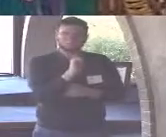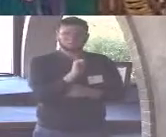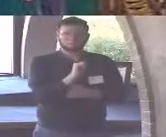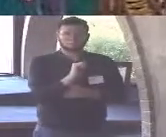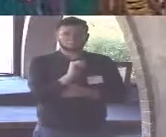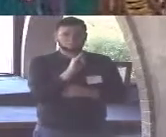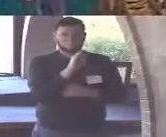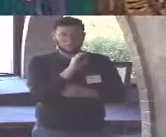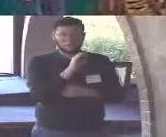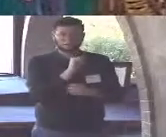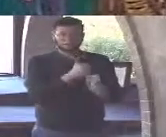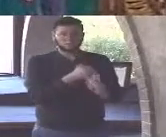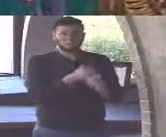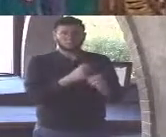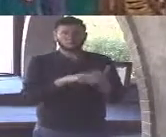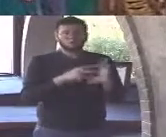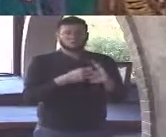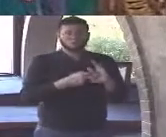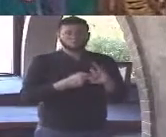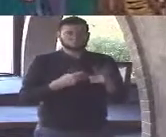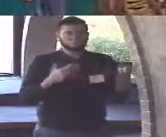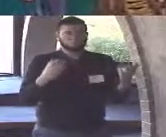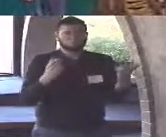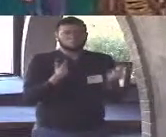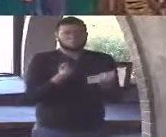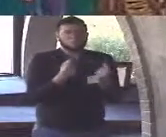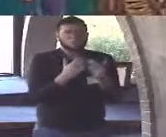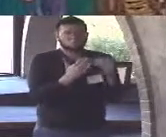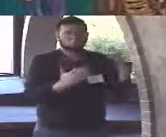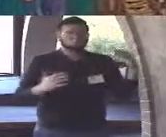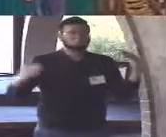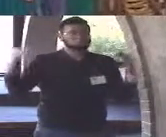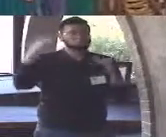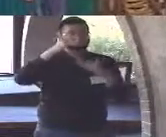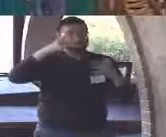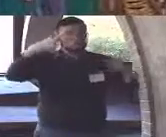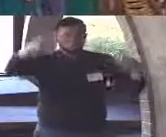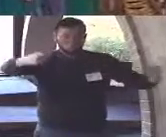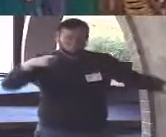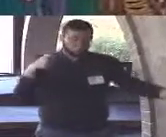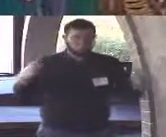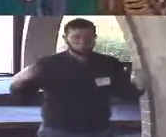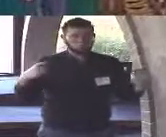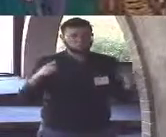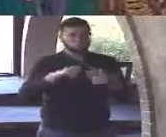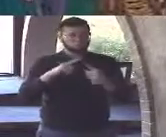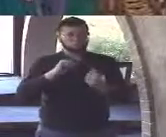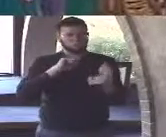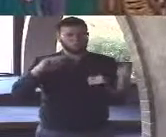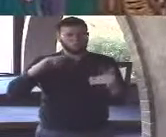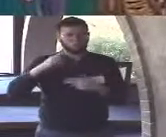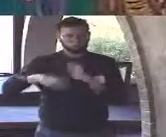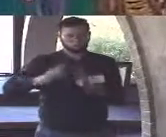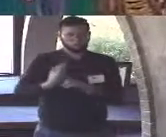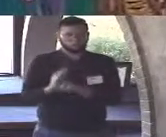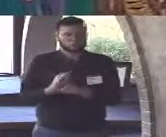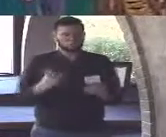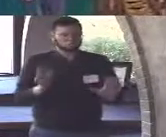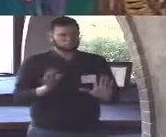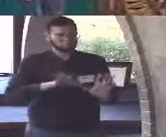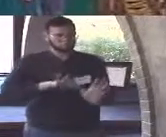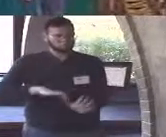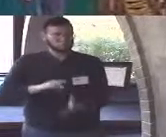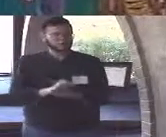that there is no objective authoritative meaning to anything in the universe forms the foundation of all existentialist philosophy